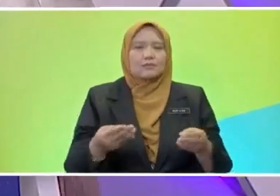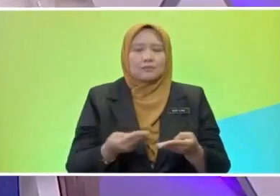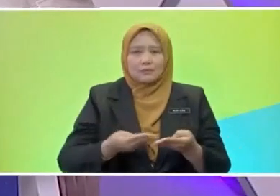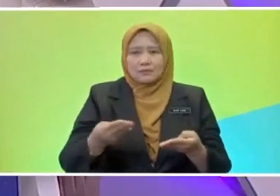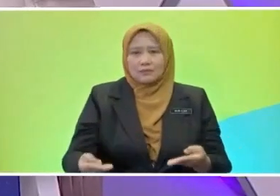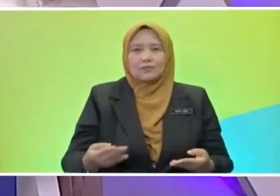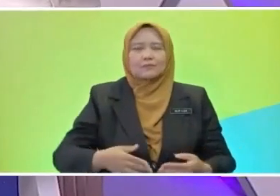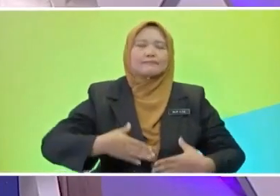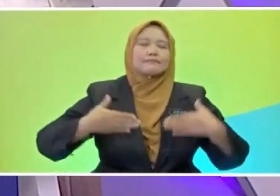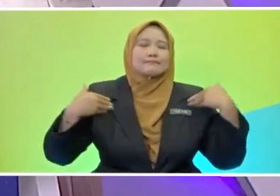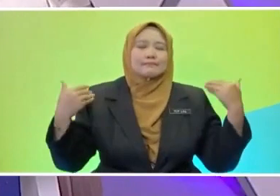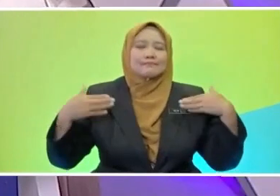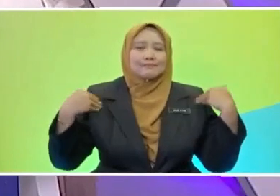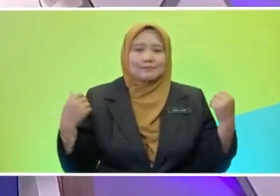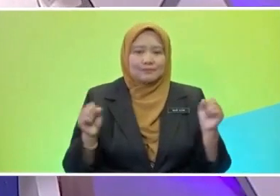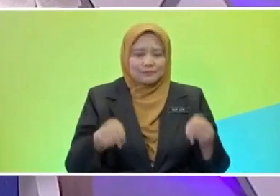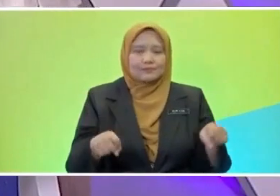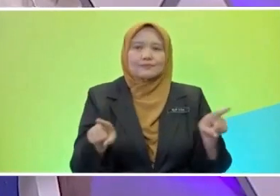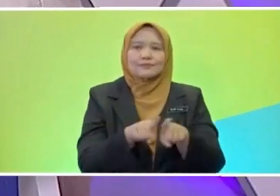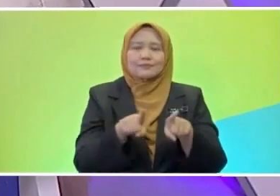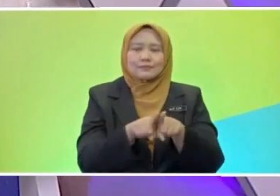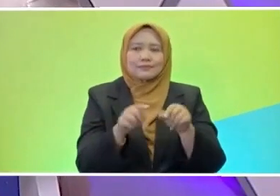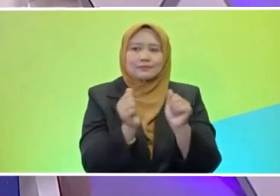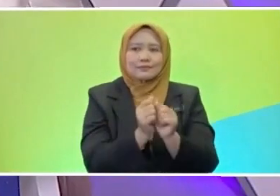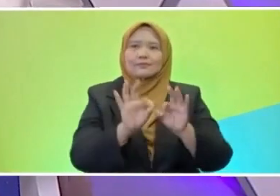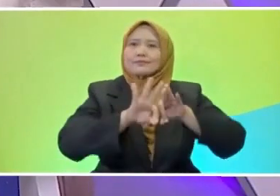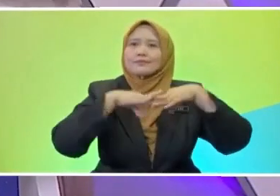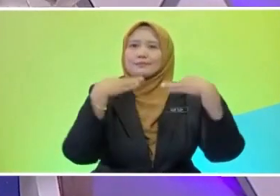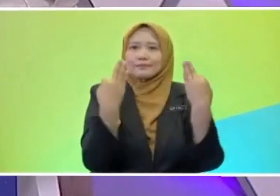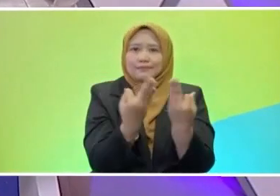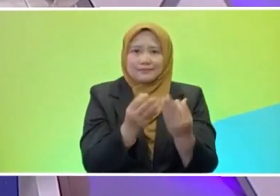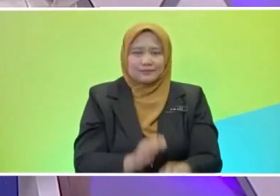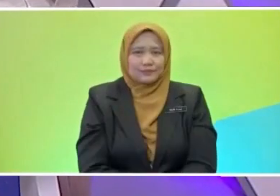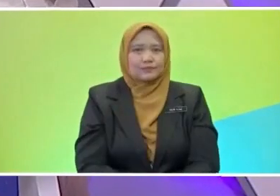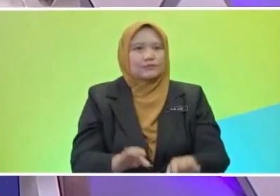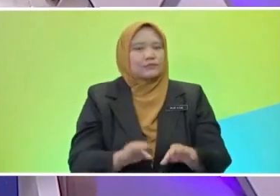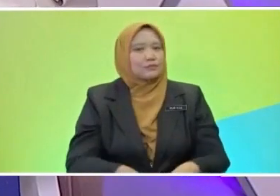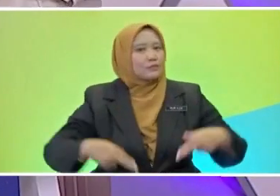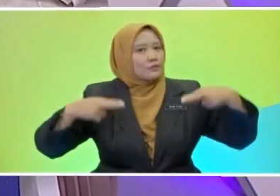spend quality time with our family members. So, holidays are important.